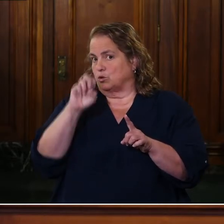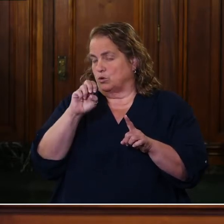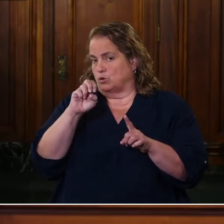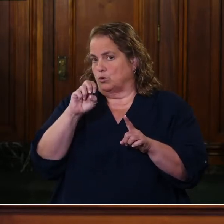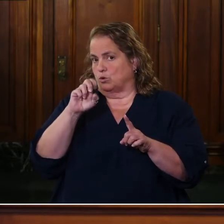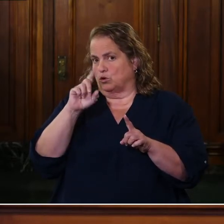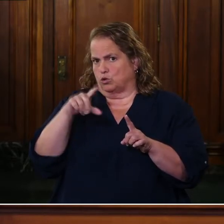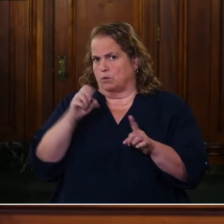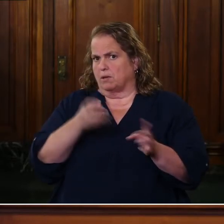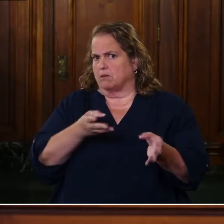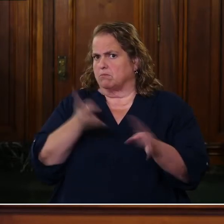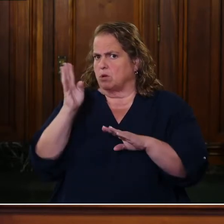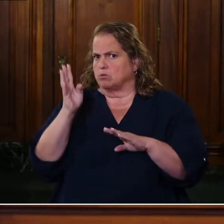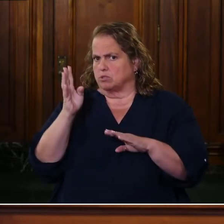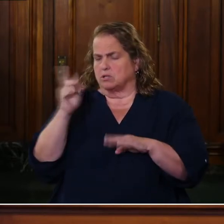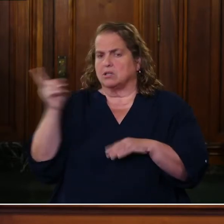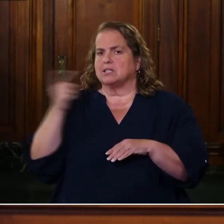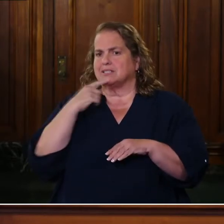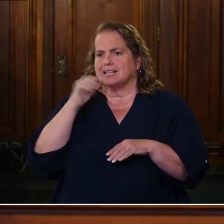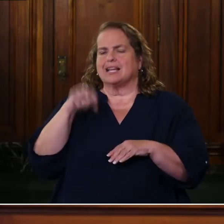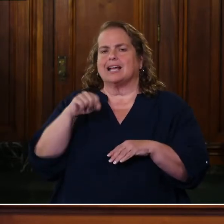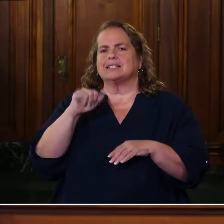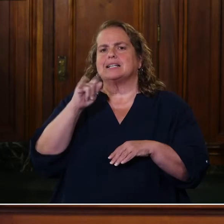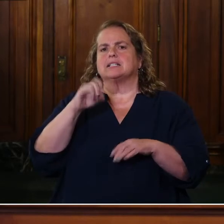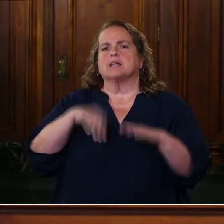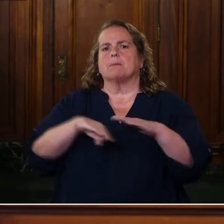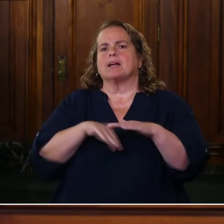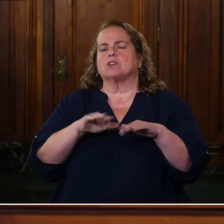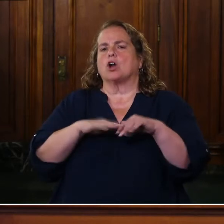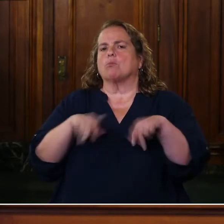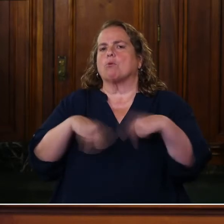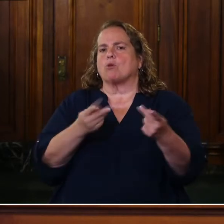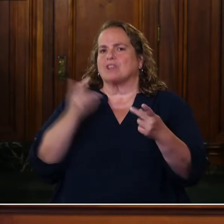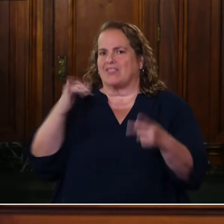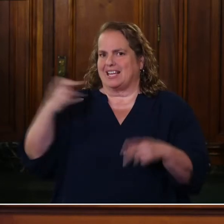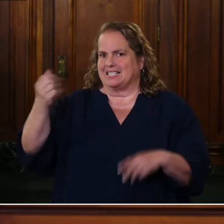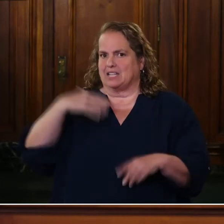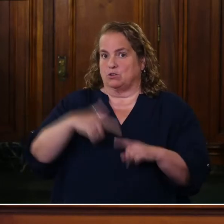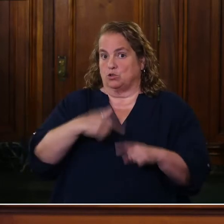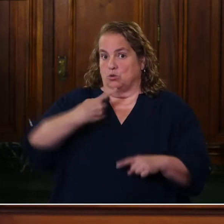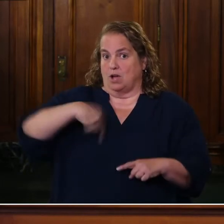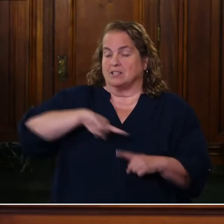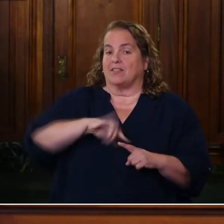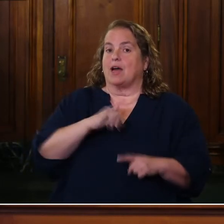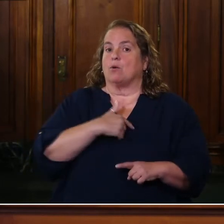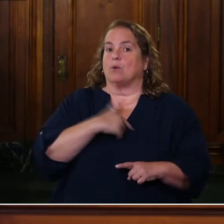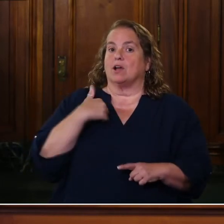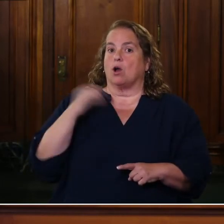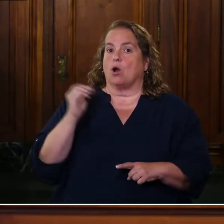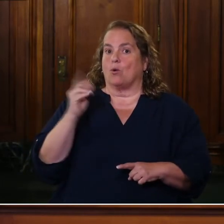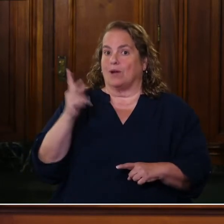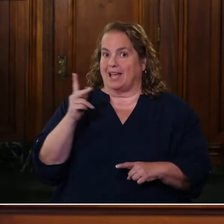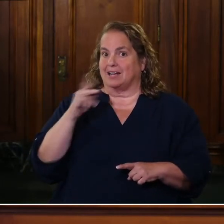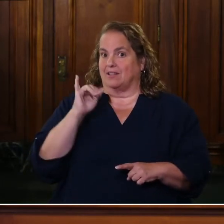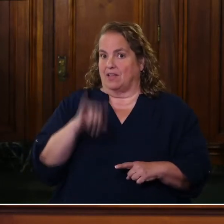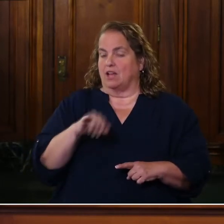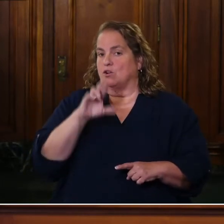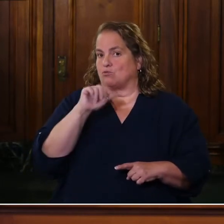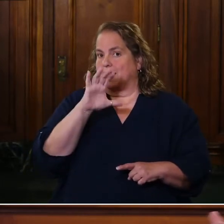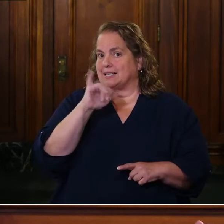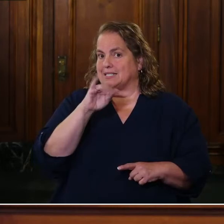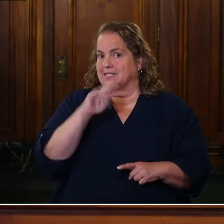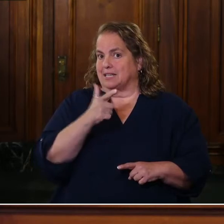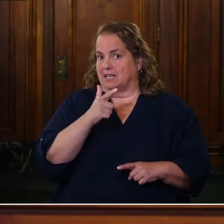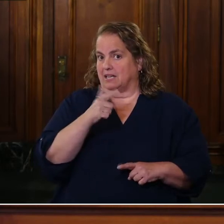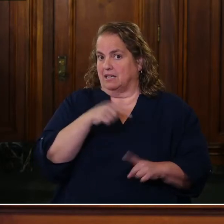that should be, that should be posted. it's based on a proposal that they sent to us that we okayed. Uh, so we'll need to, to, to post that. If you want to